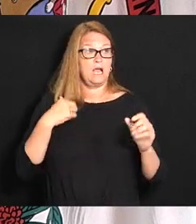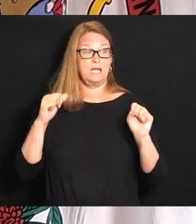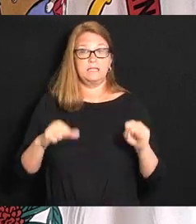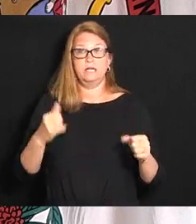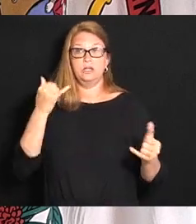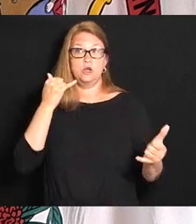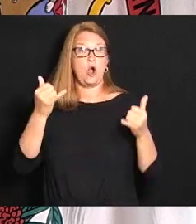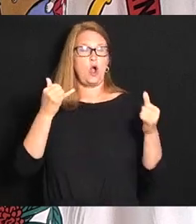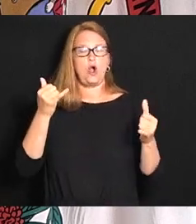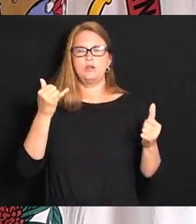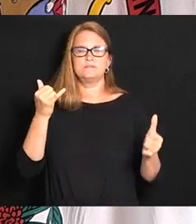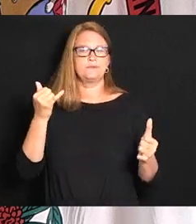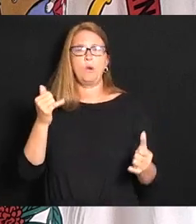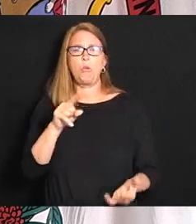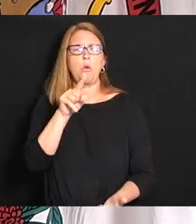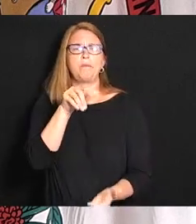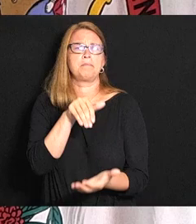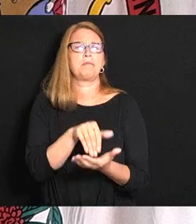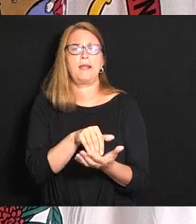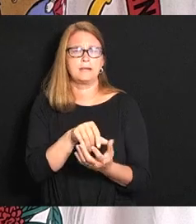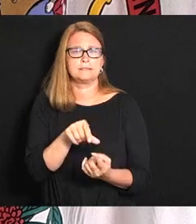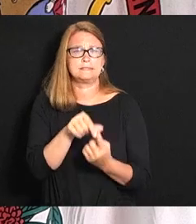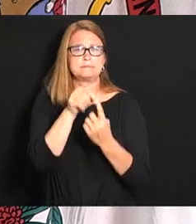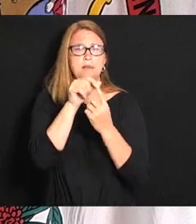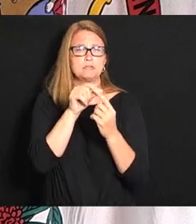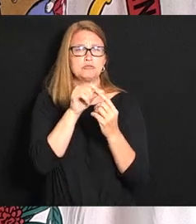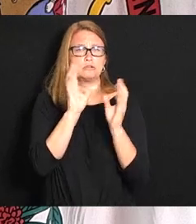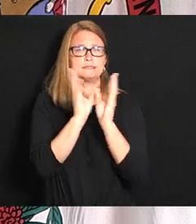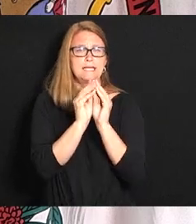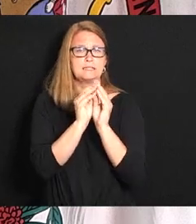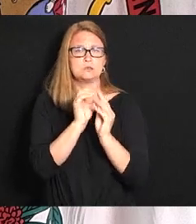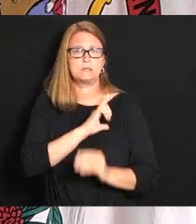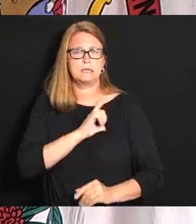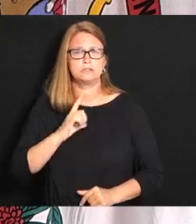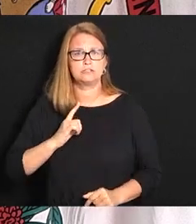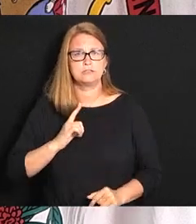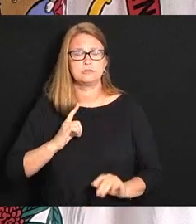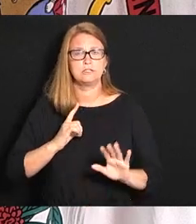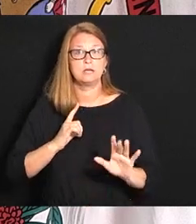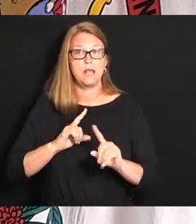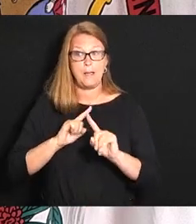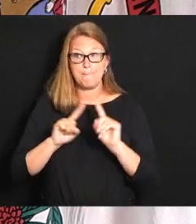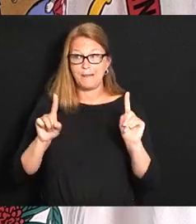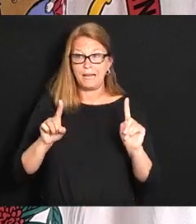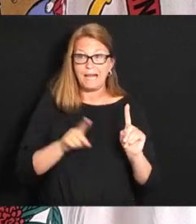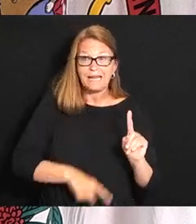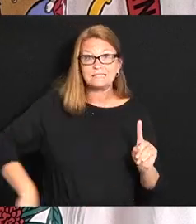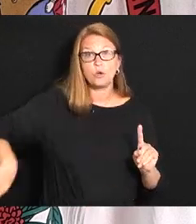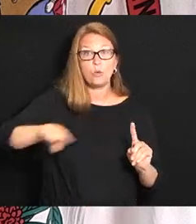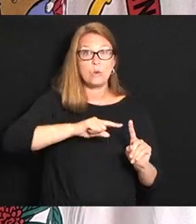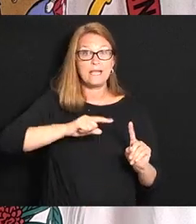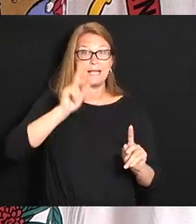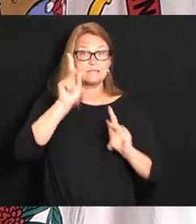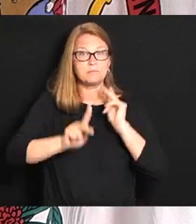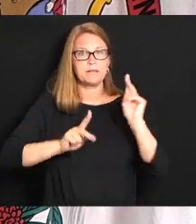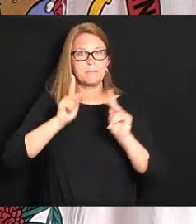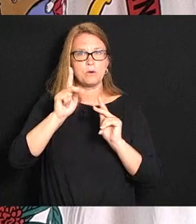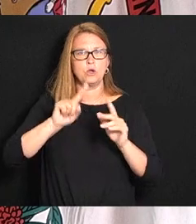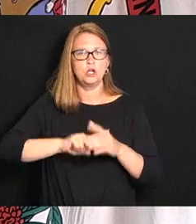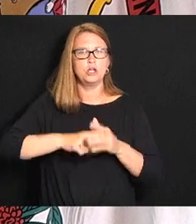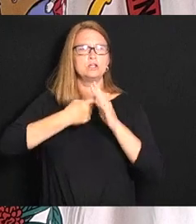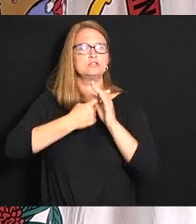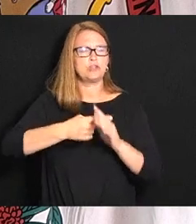special sessions but until we as people start thinking logically and